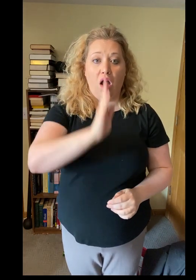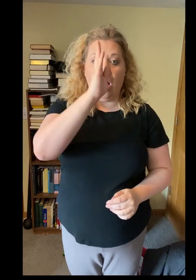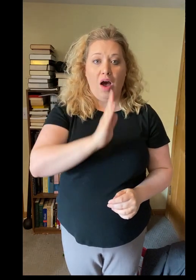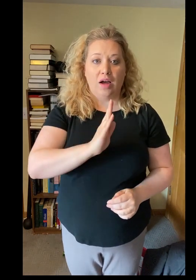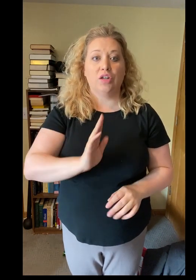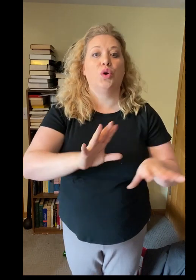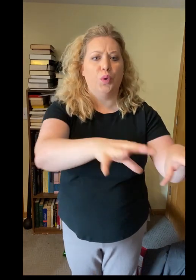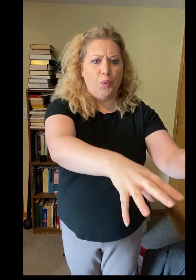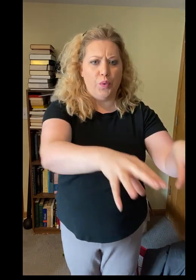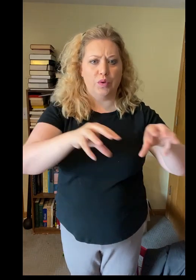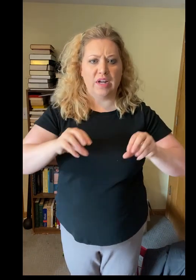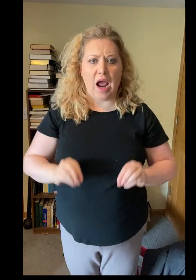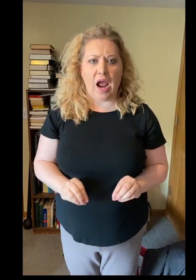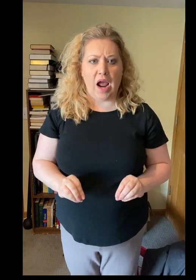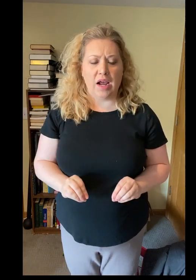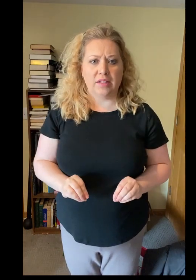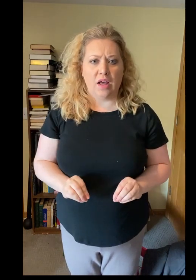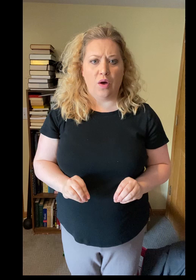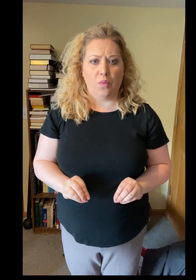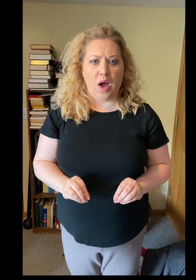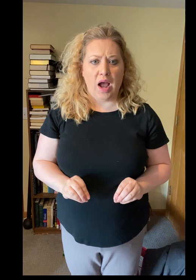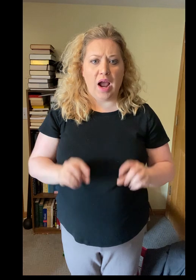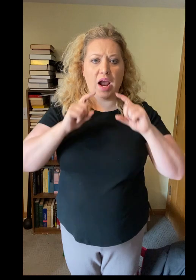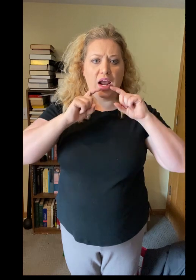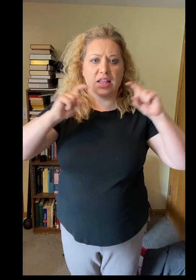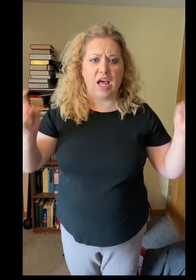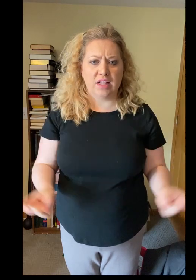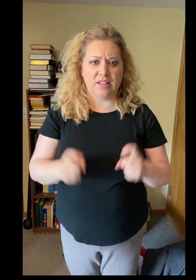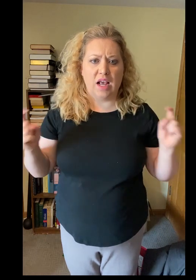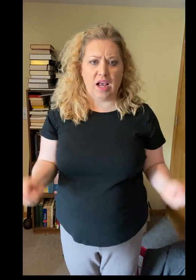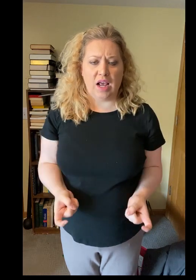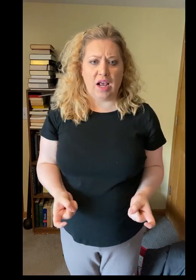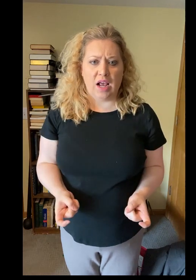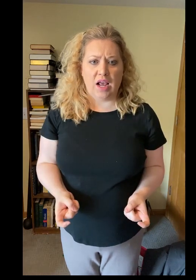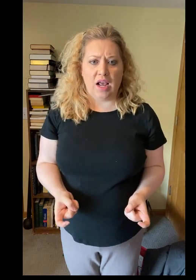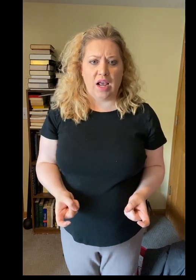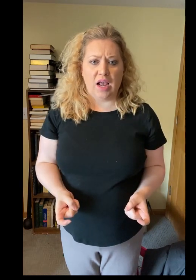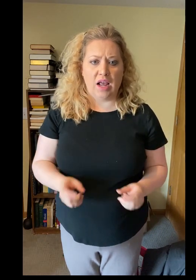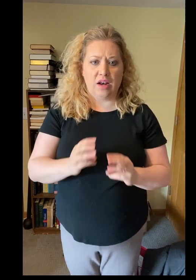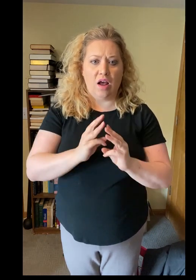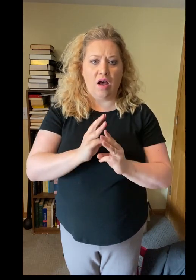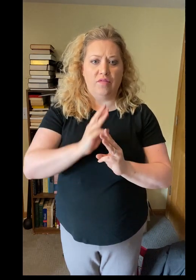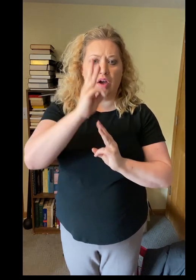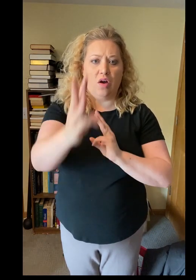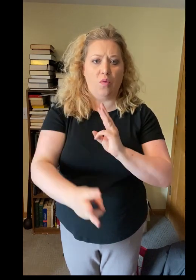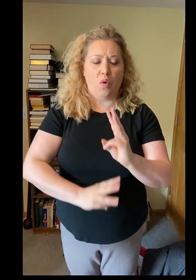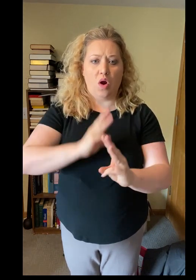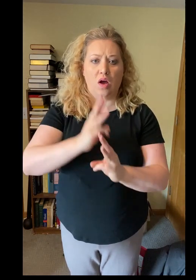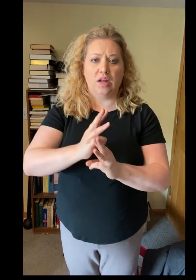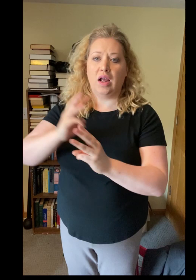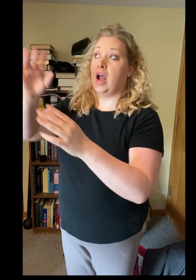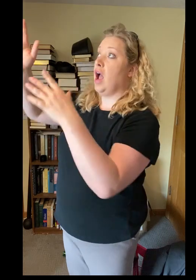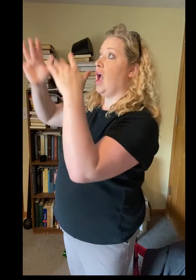who takes away the sin of the